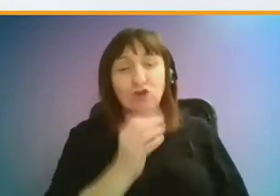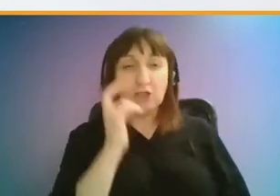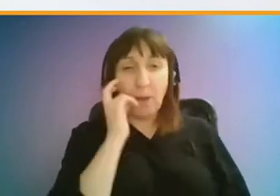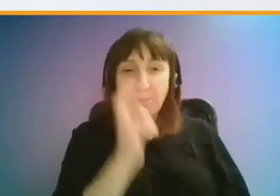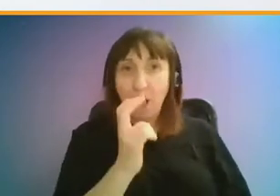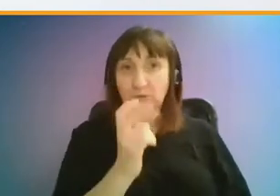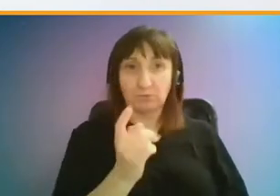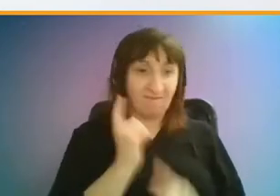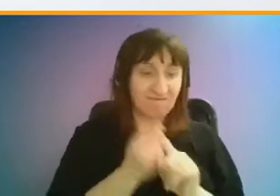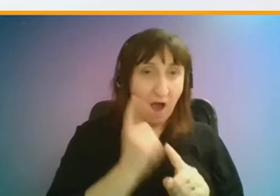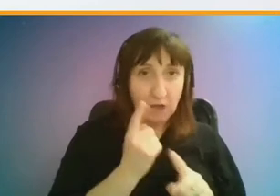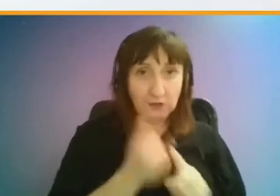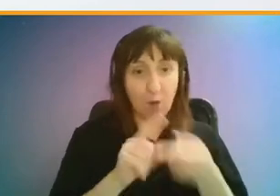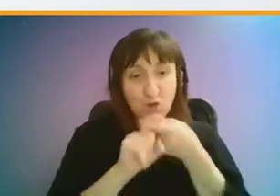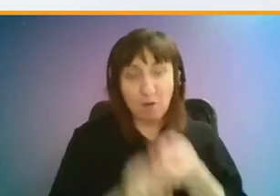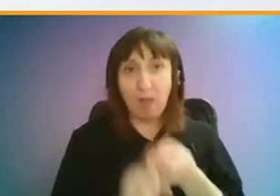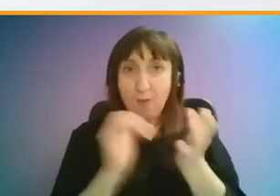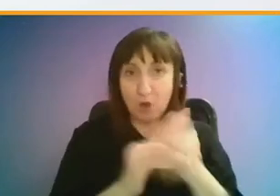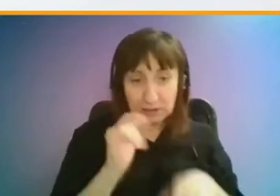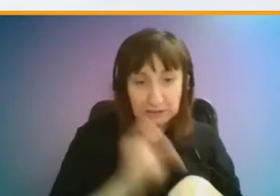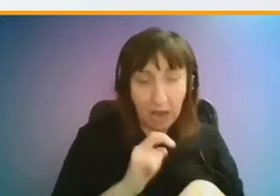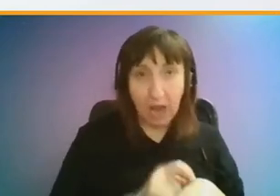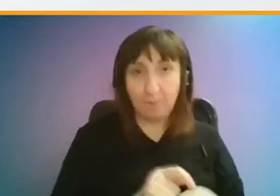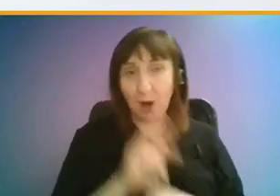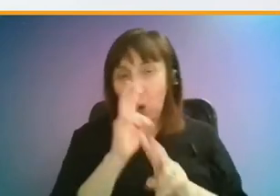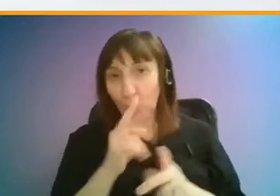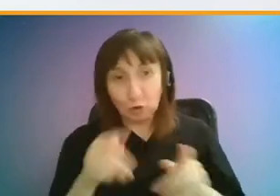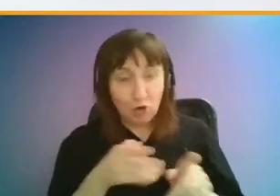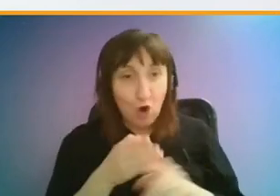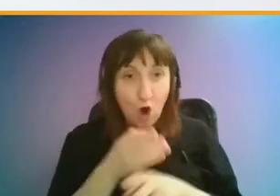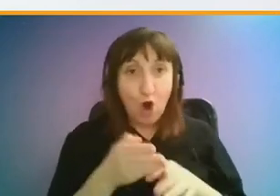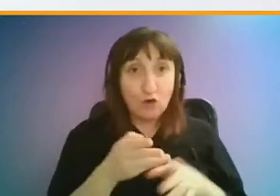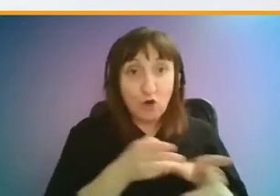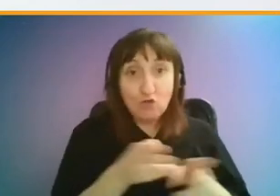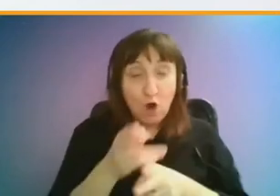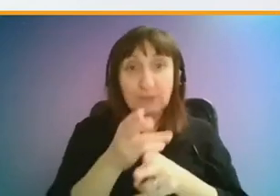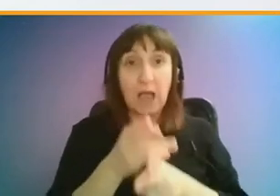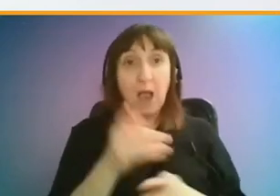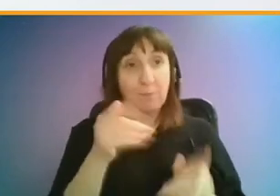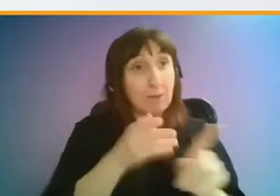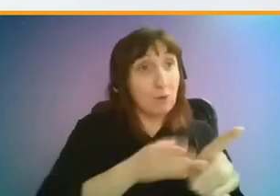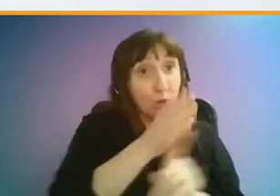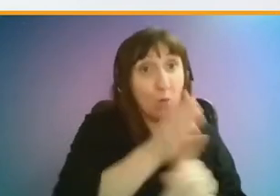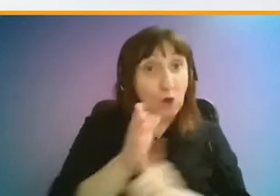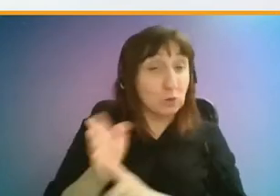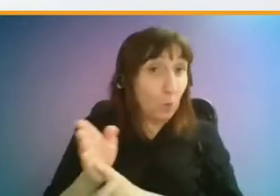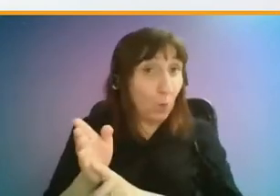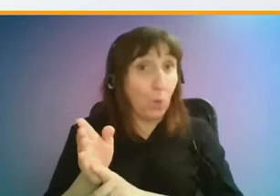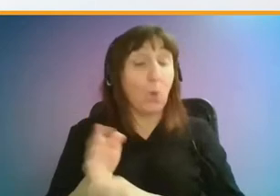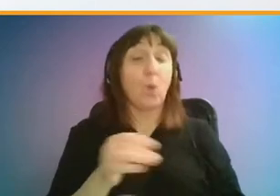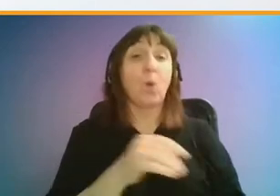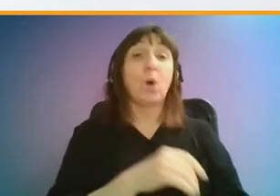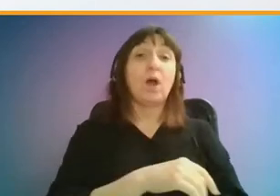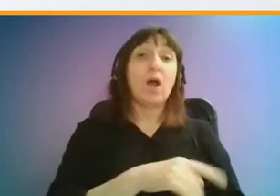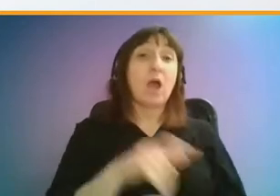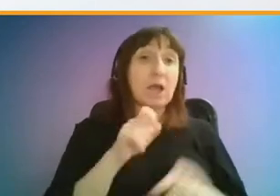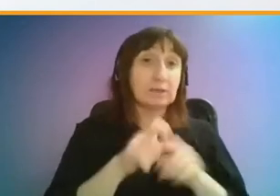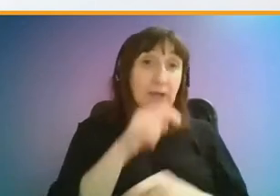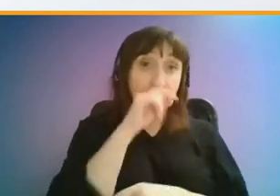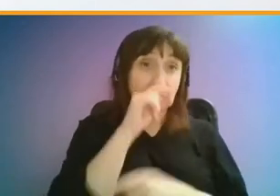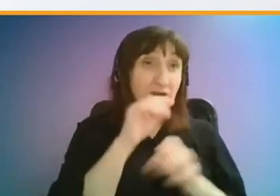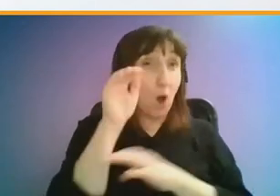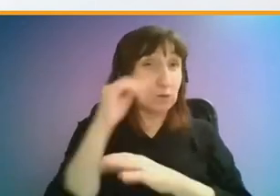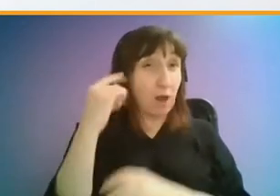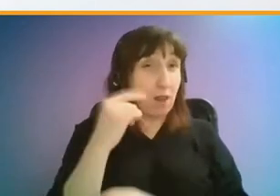faster and more reliable and looking at new routes which actually take people where they want to go, especially in outer